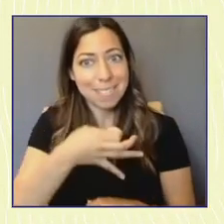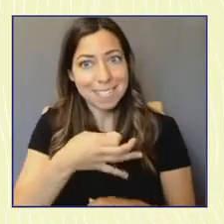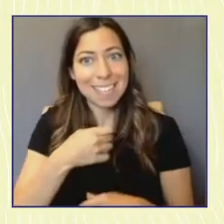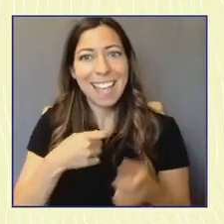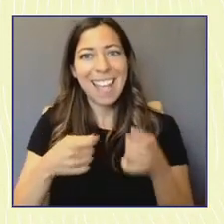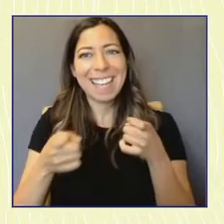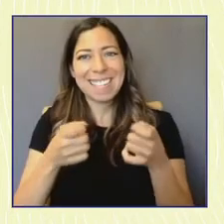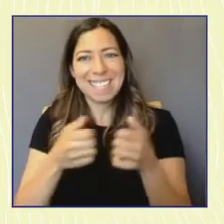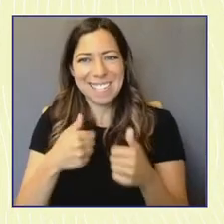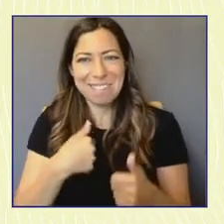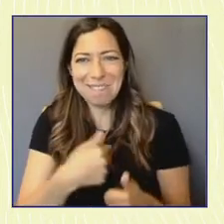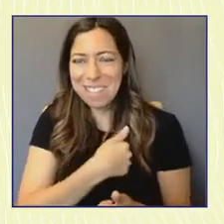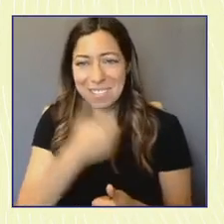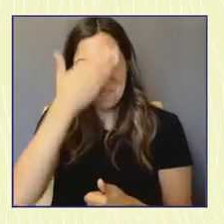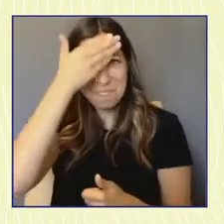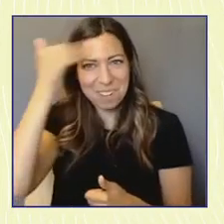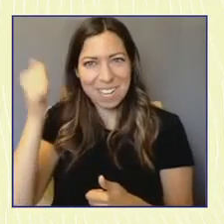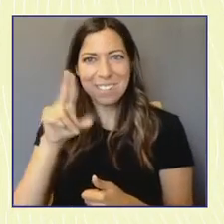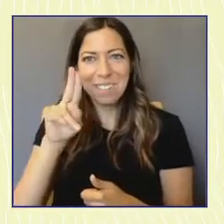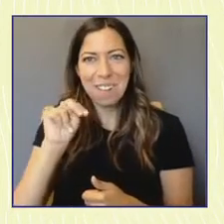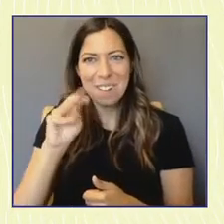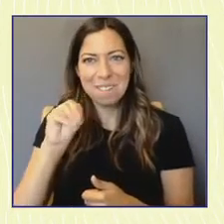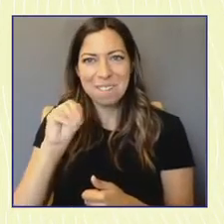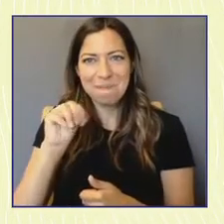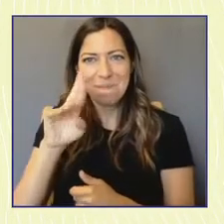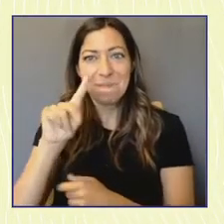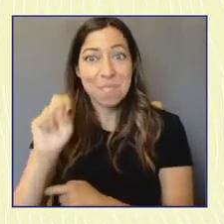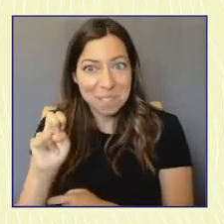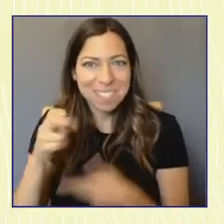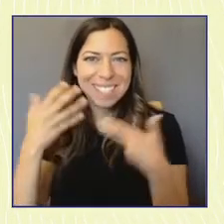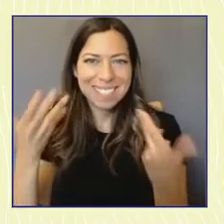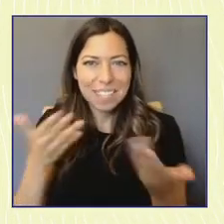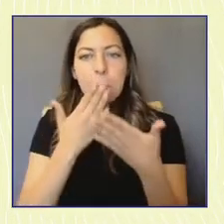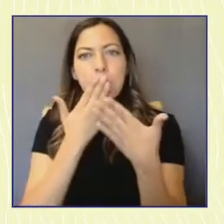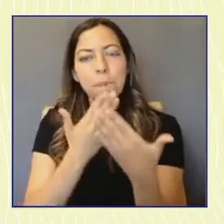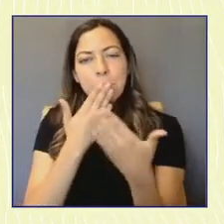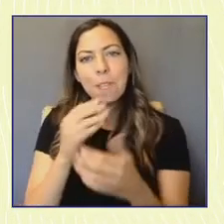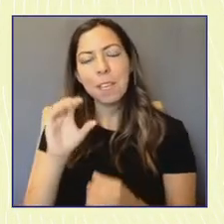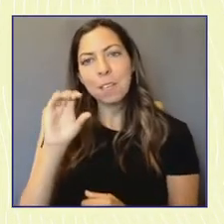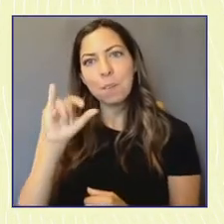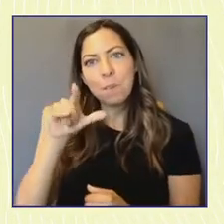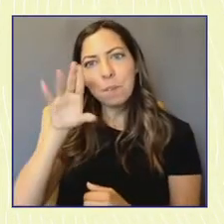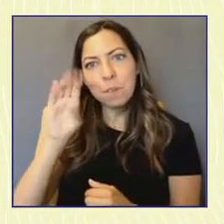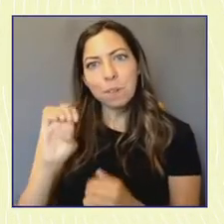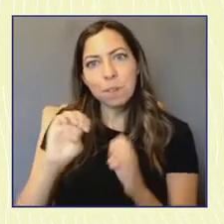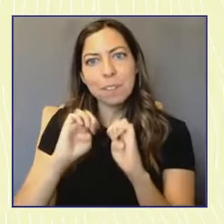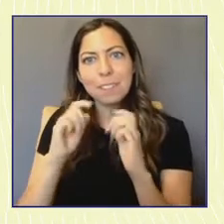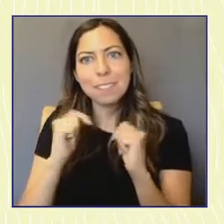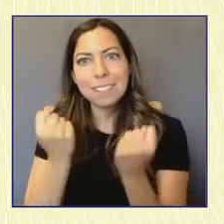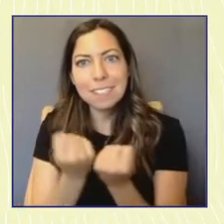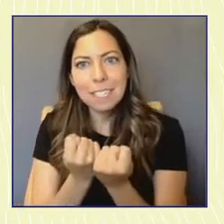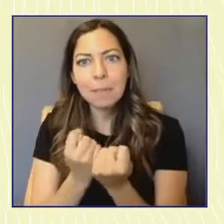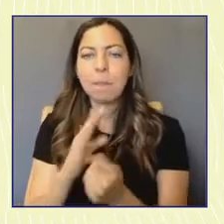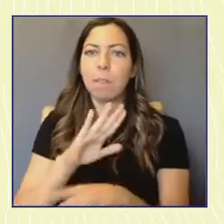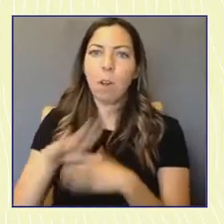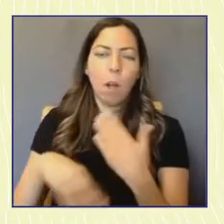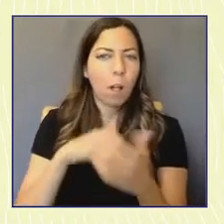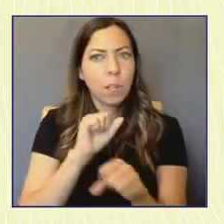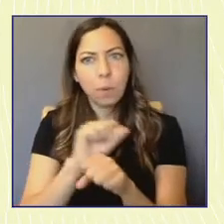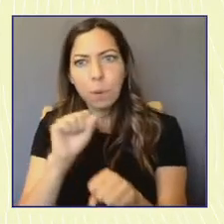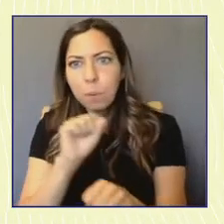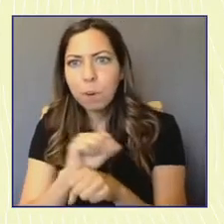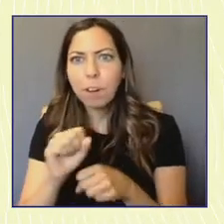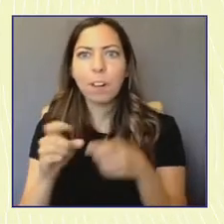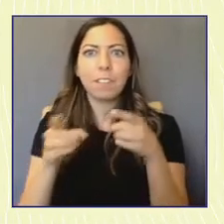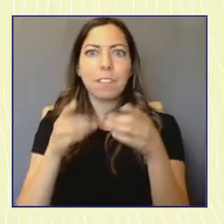ourselves. Thanks to the circle team for this work for all of their work from the researcher leaders you've heard from to circle director Kai